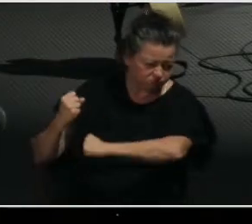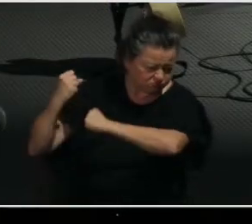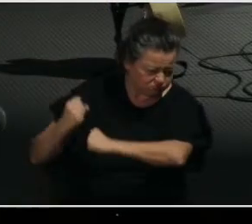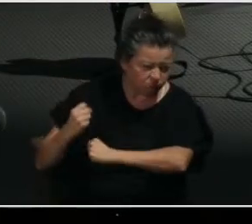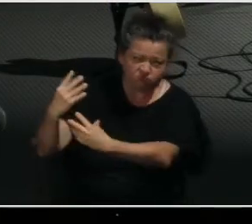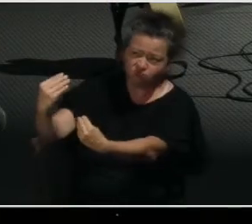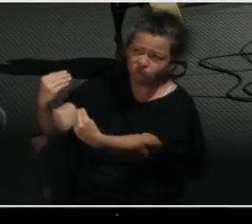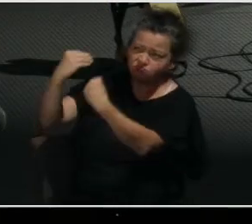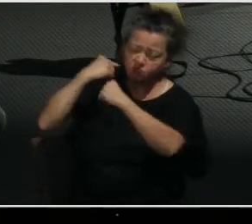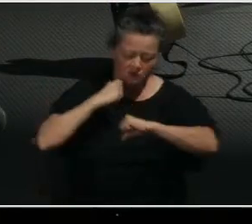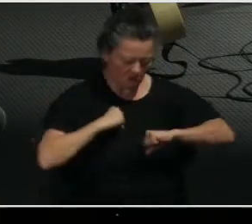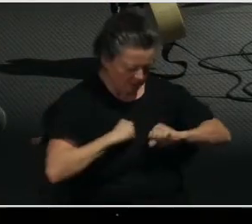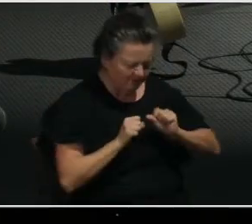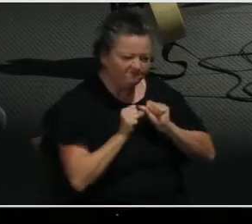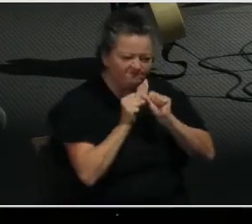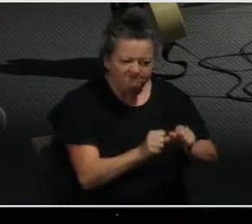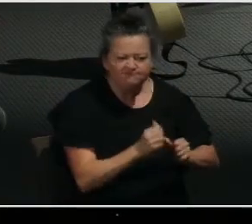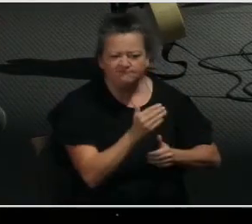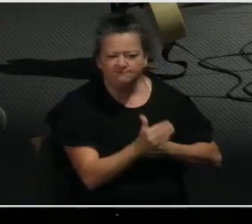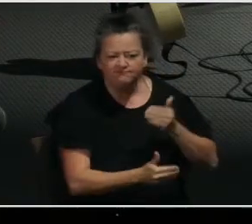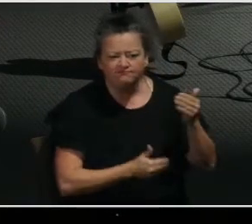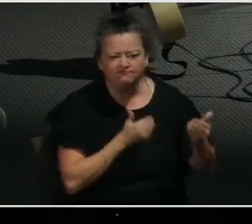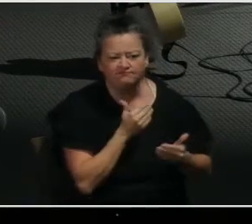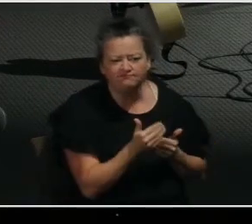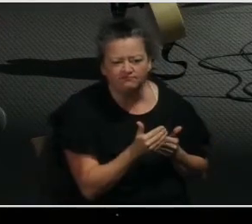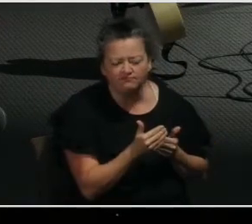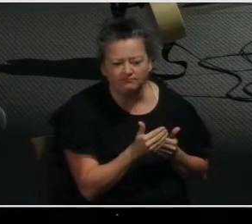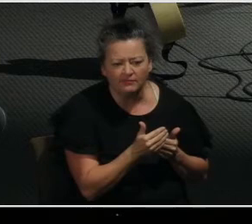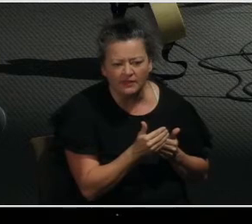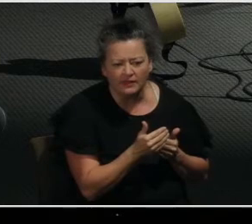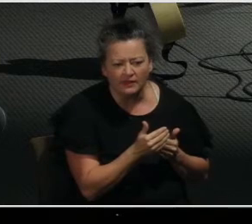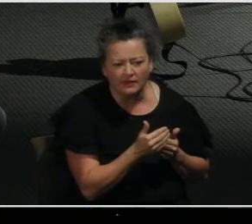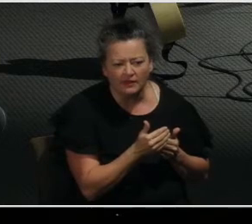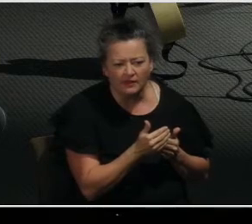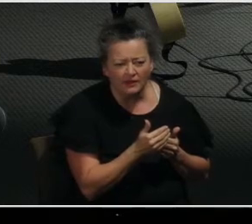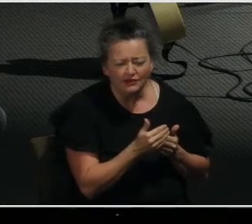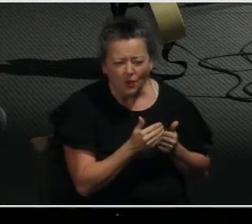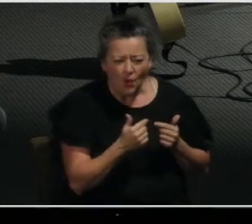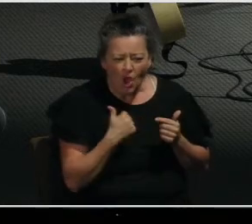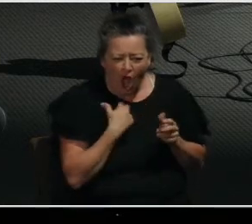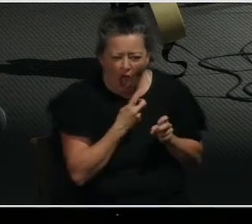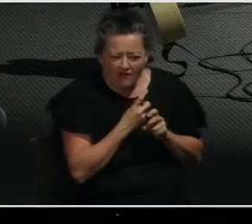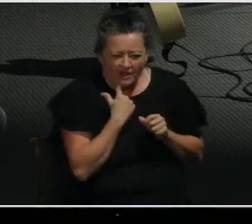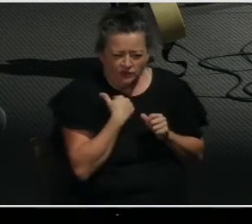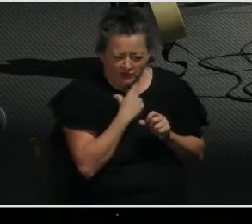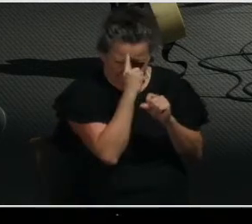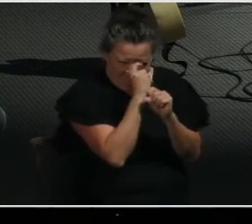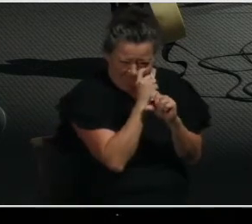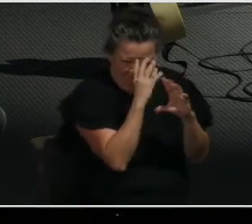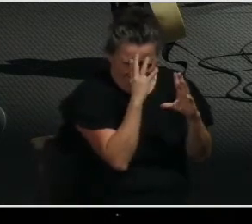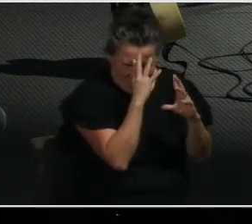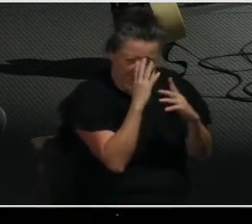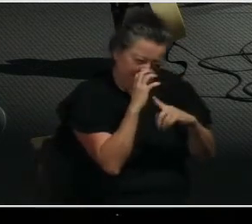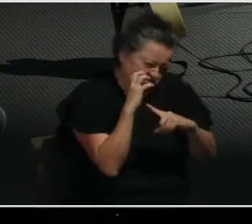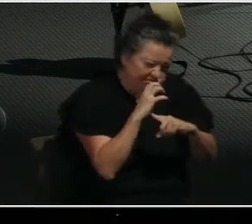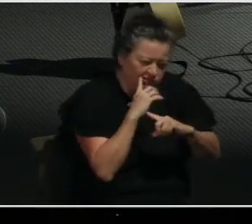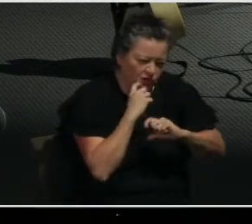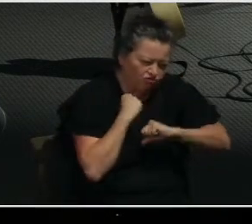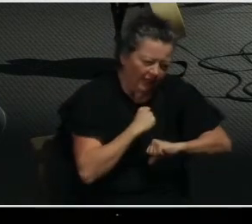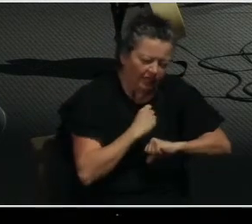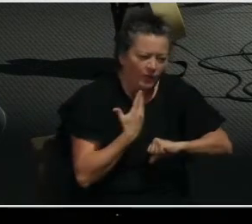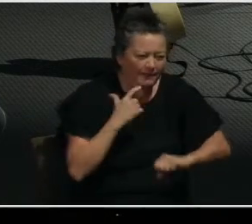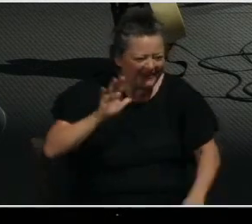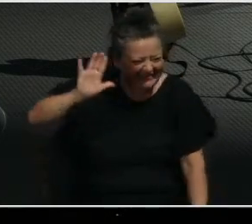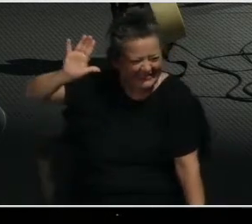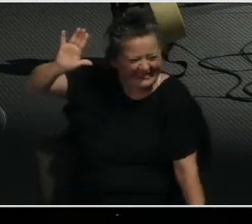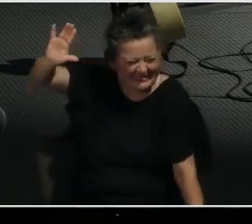It means to be strengthened by God with the greatest strength imaginable. And when we talk of God's glory,